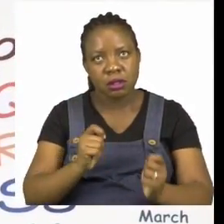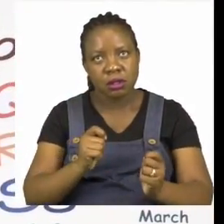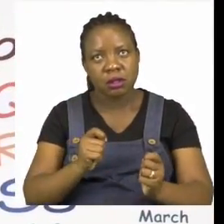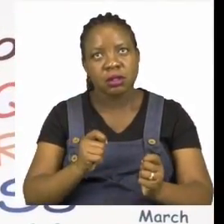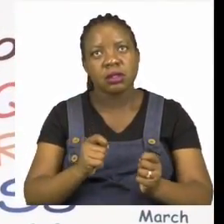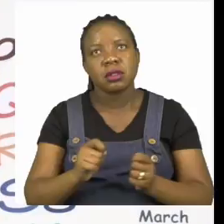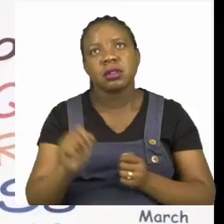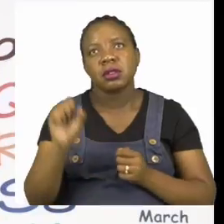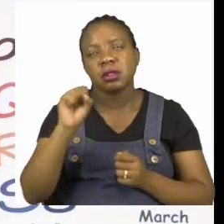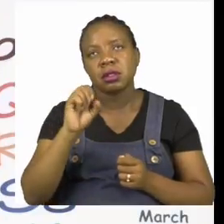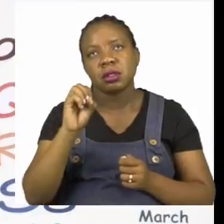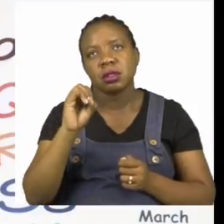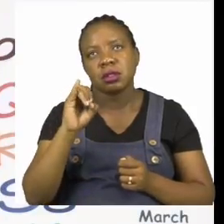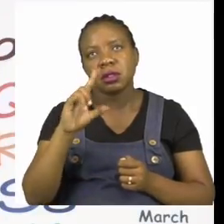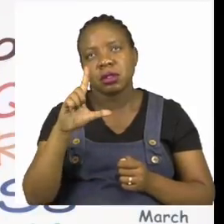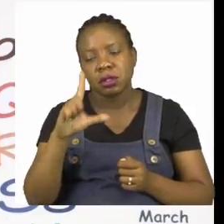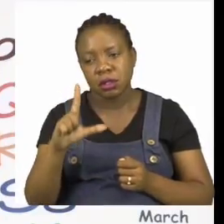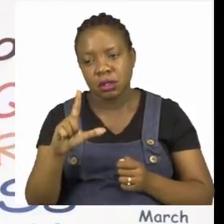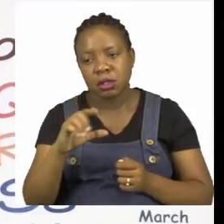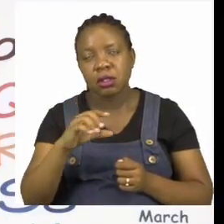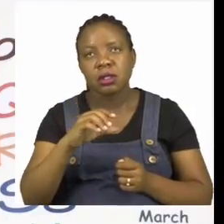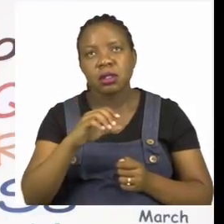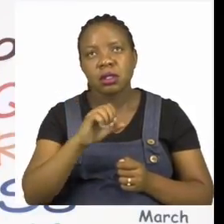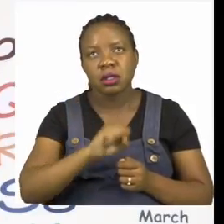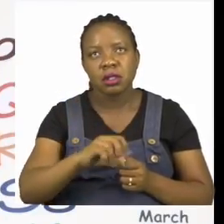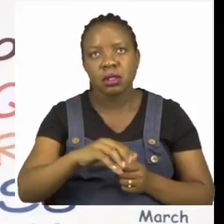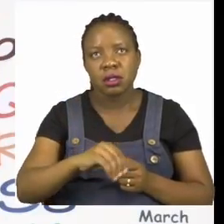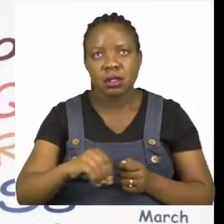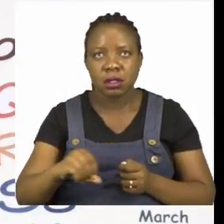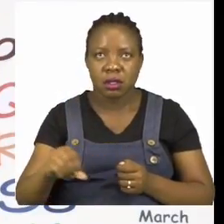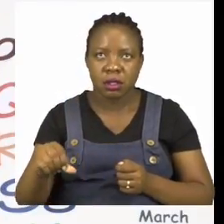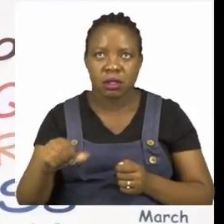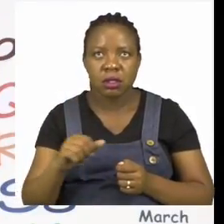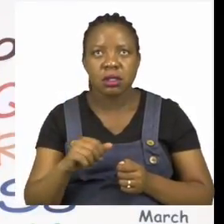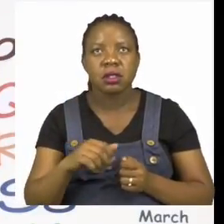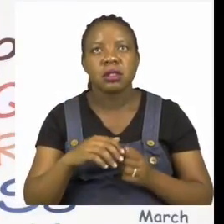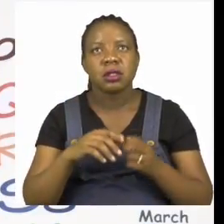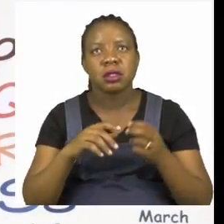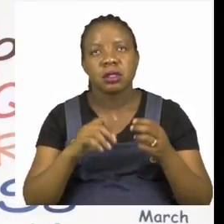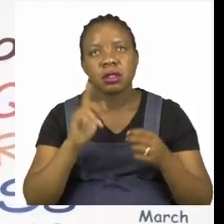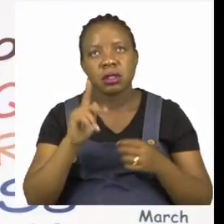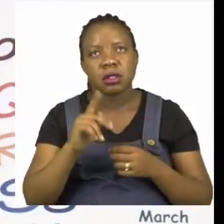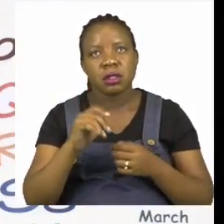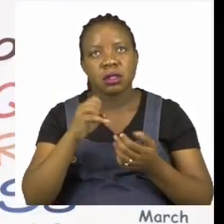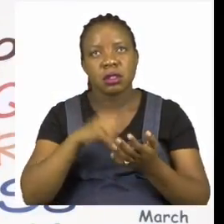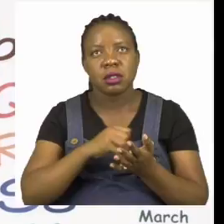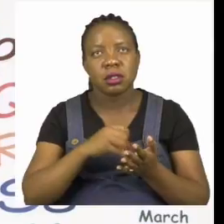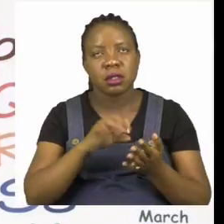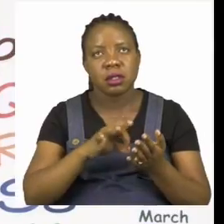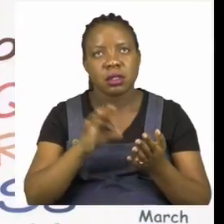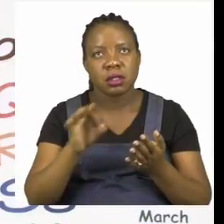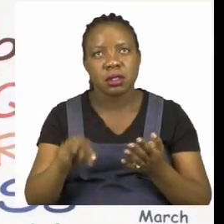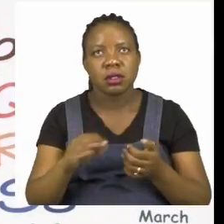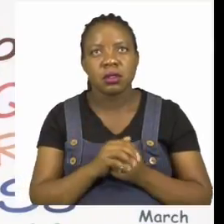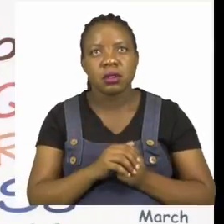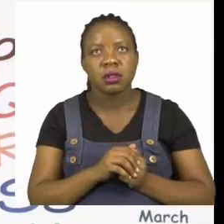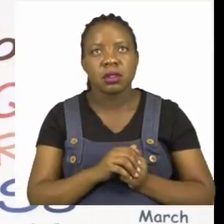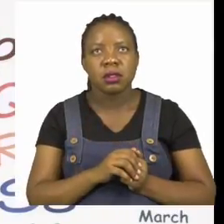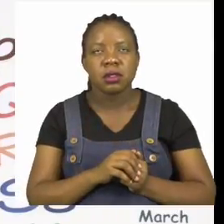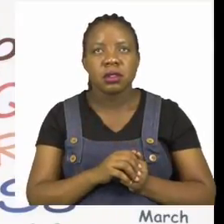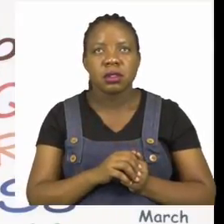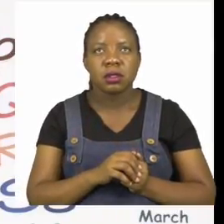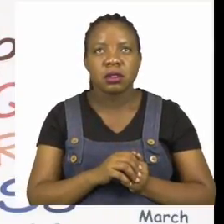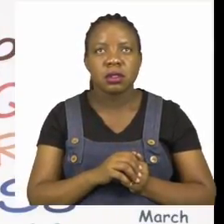what I can see in the pictures. If you look carefully in your picture the first one you can see is an instruction